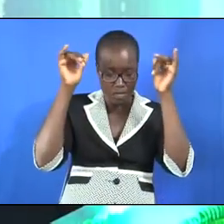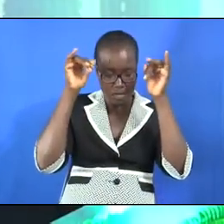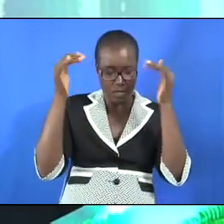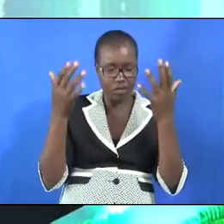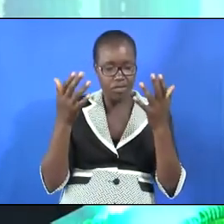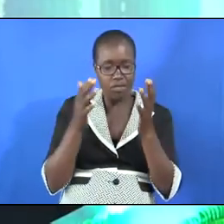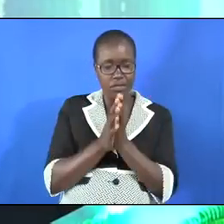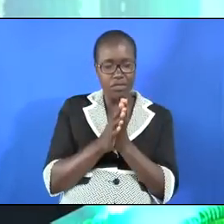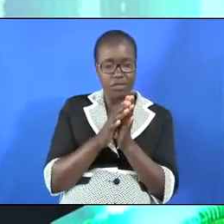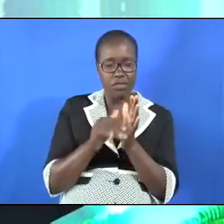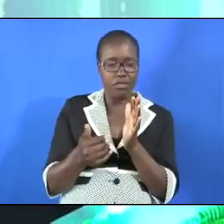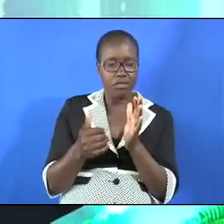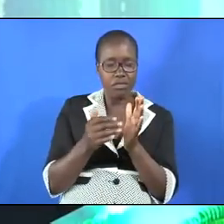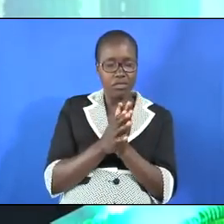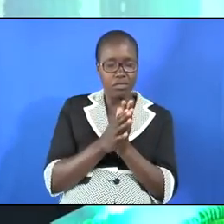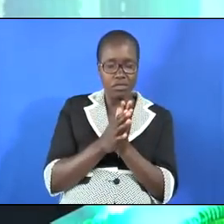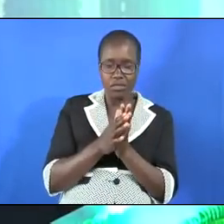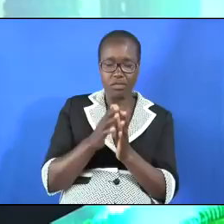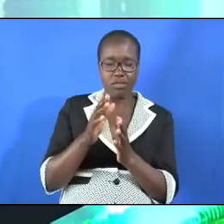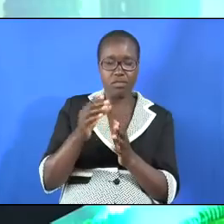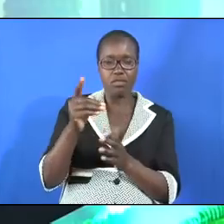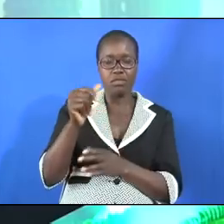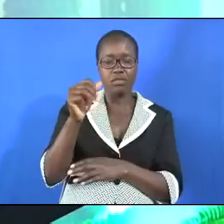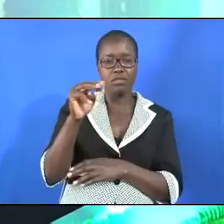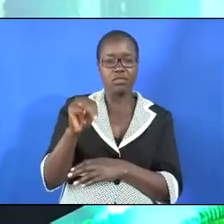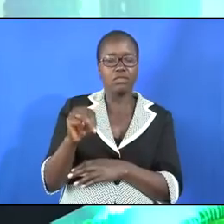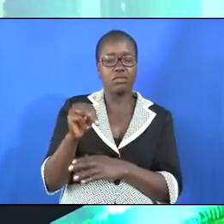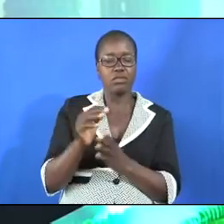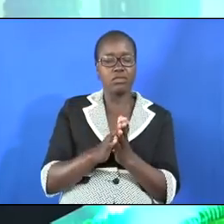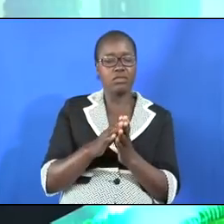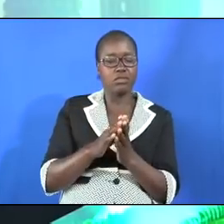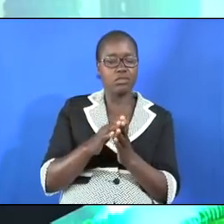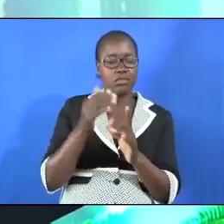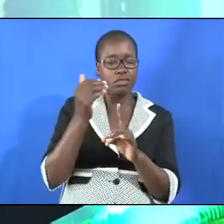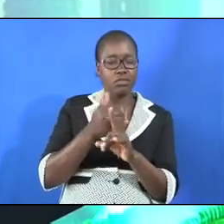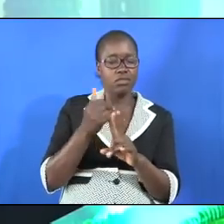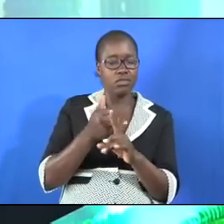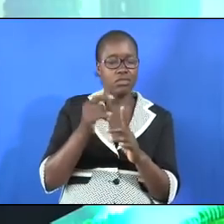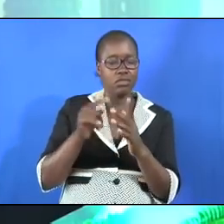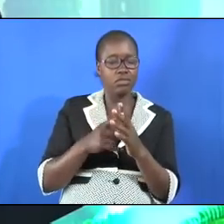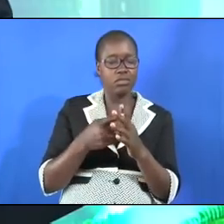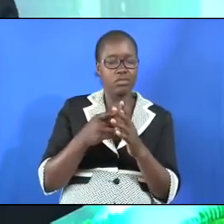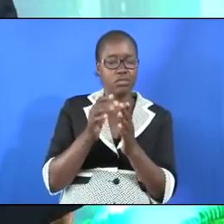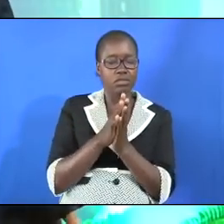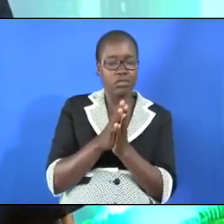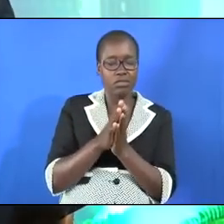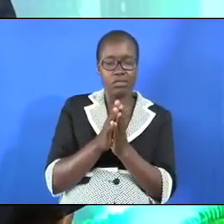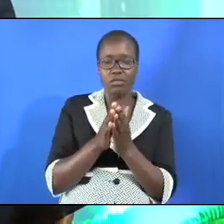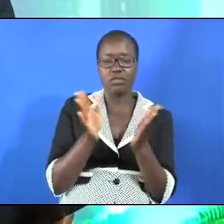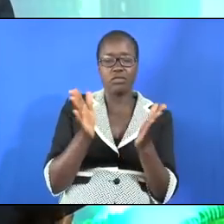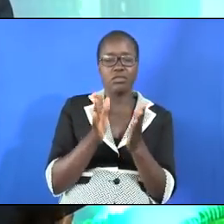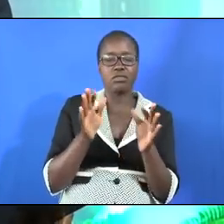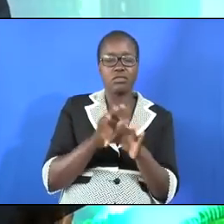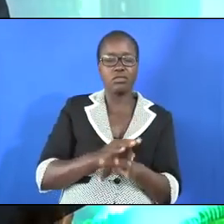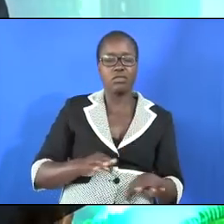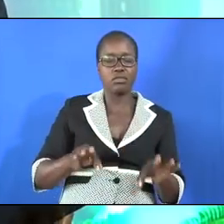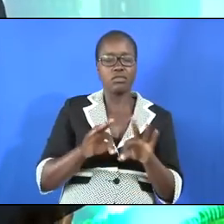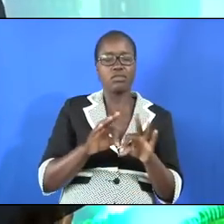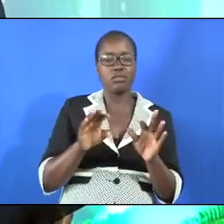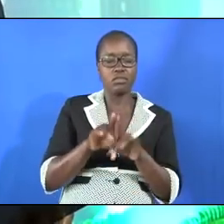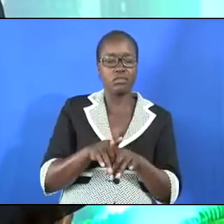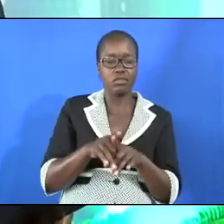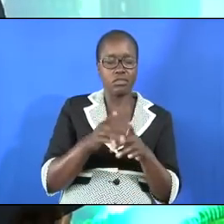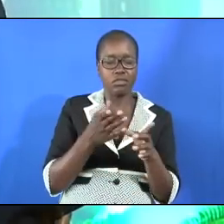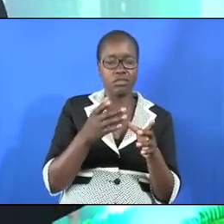and another one in Dan and idolatry will begin in the northern kingdom and as